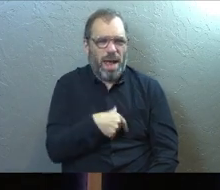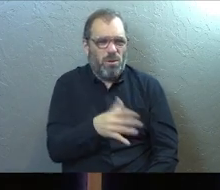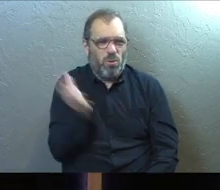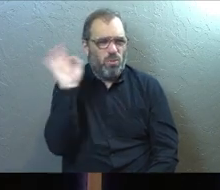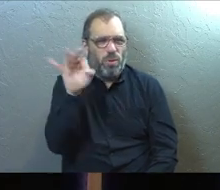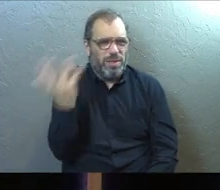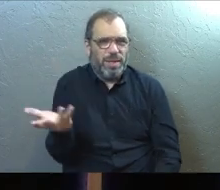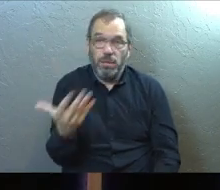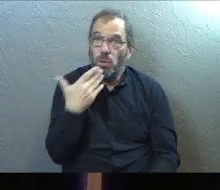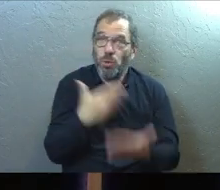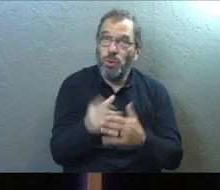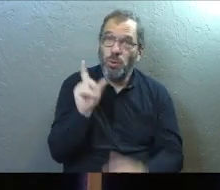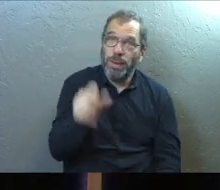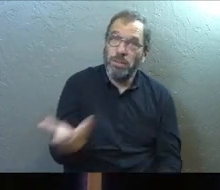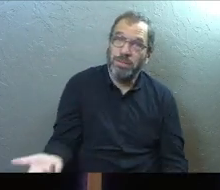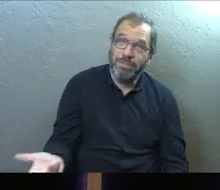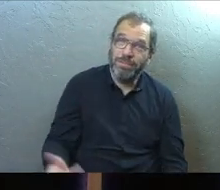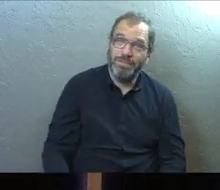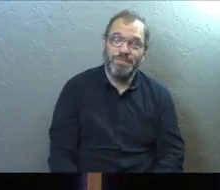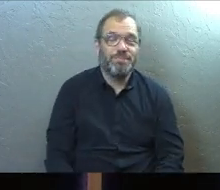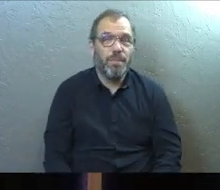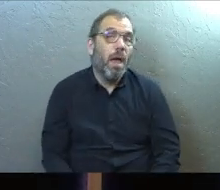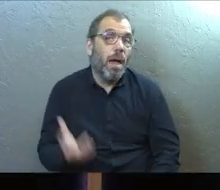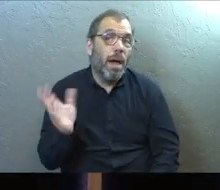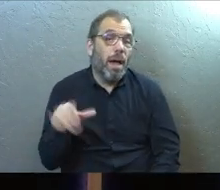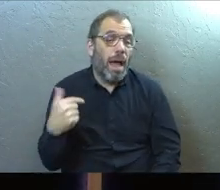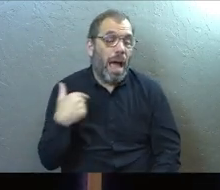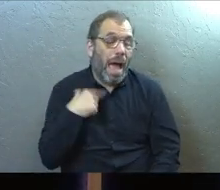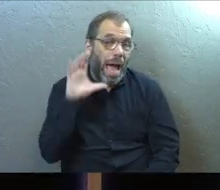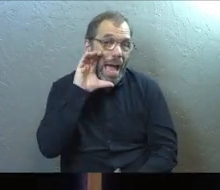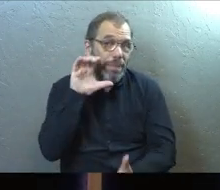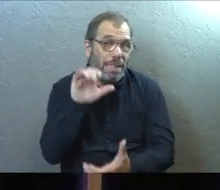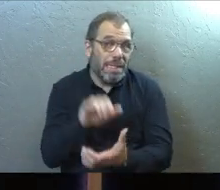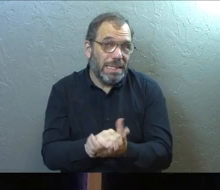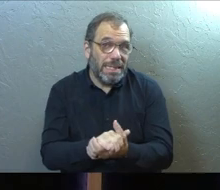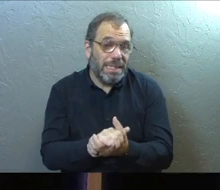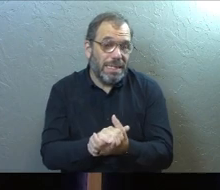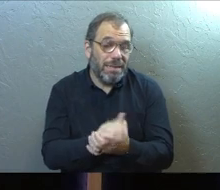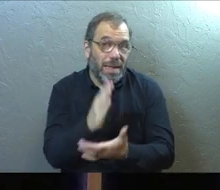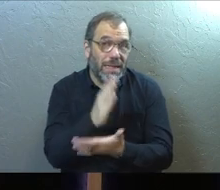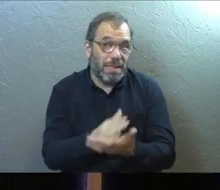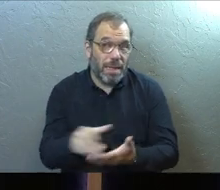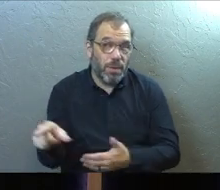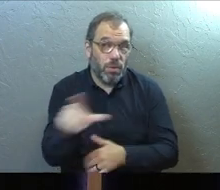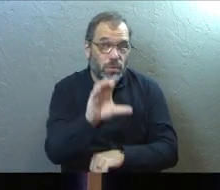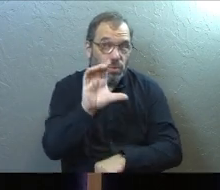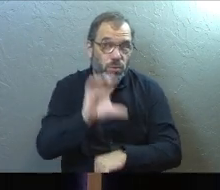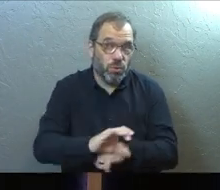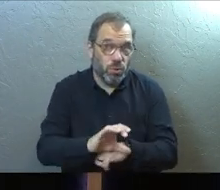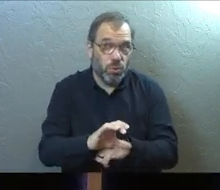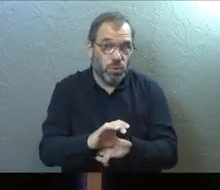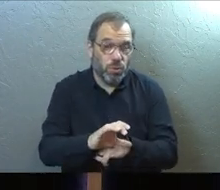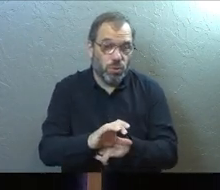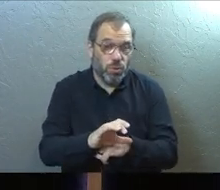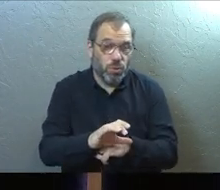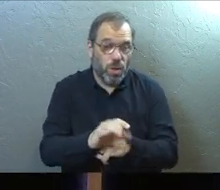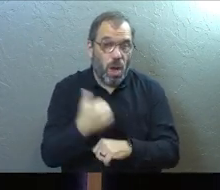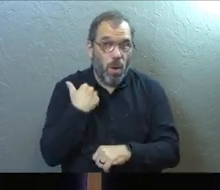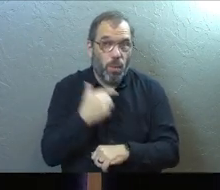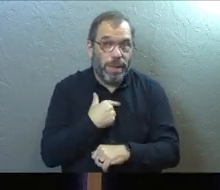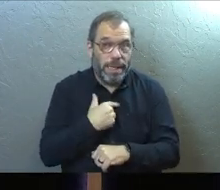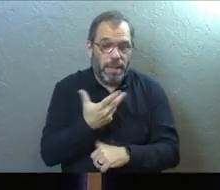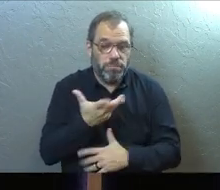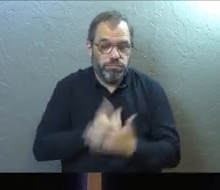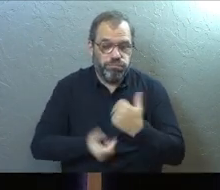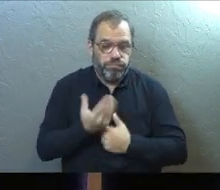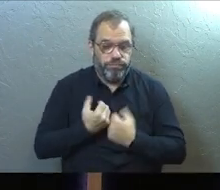this? It's a good question because I believe that some of us in the church have held ourselves back from